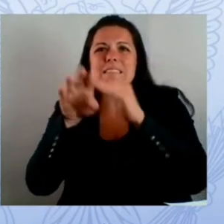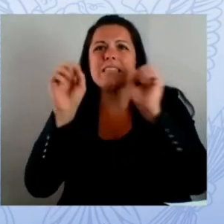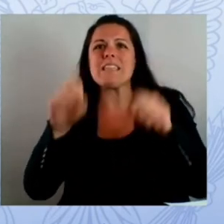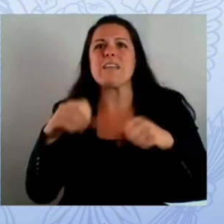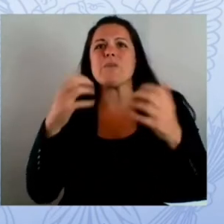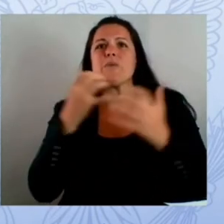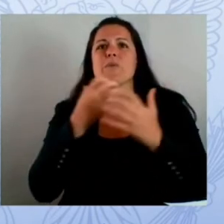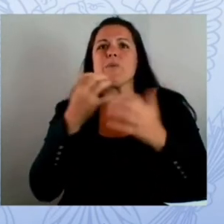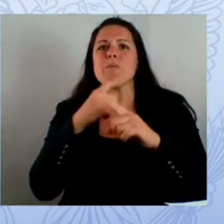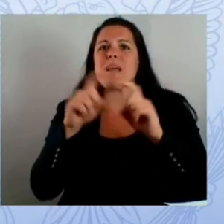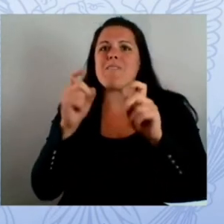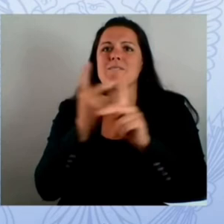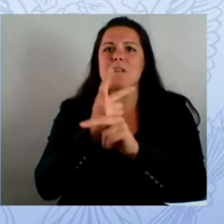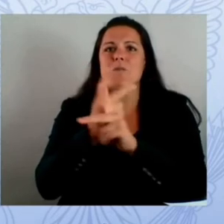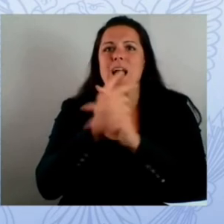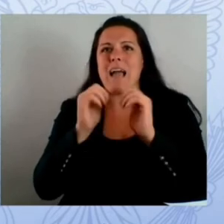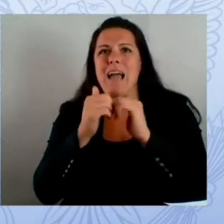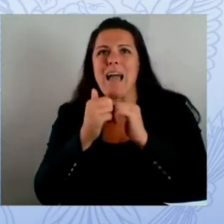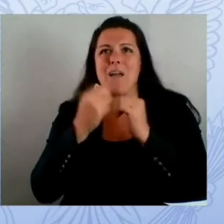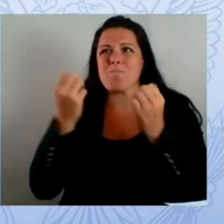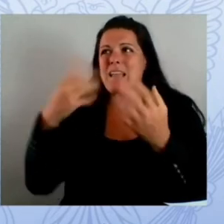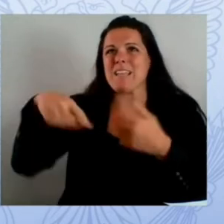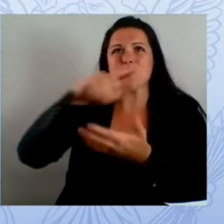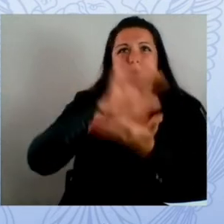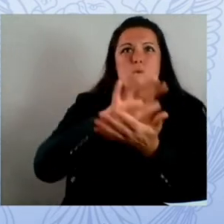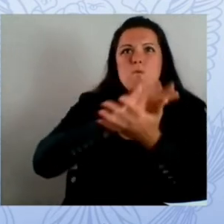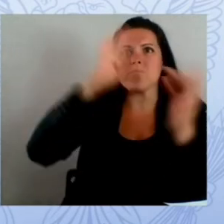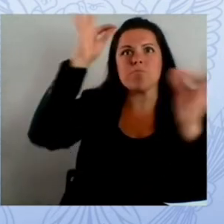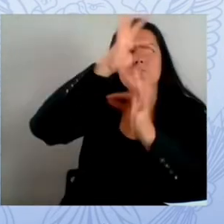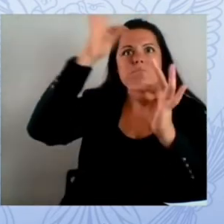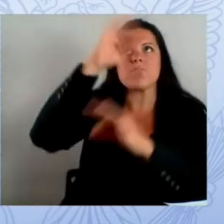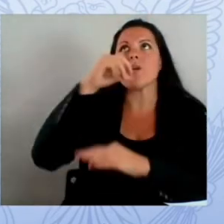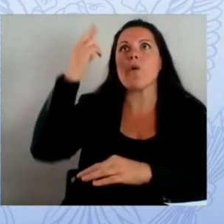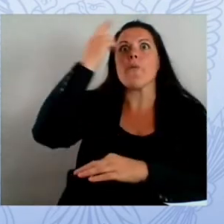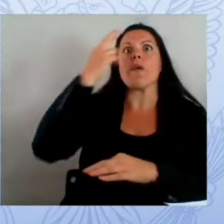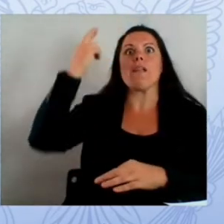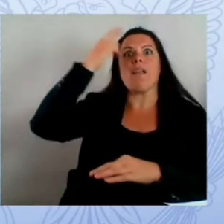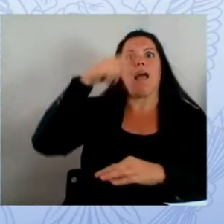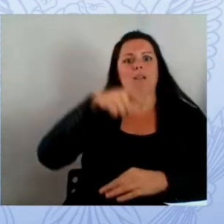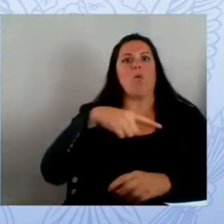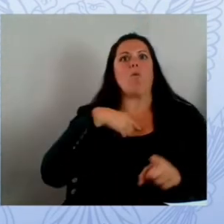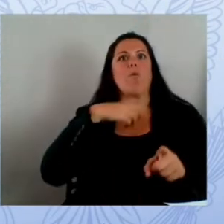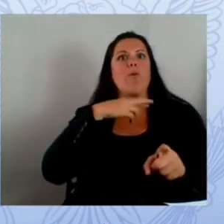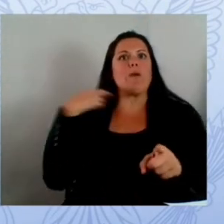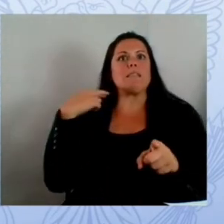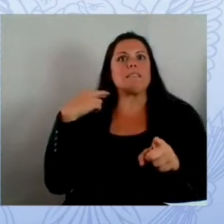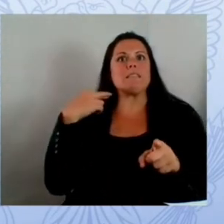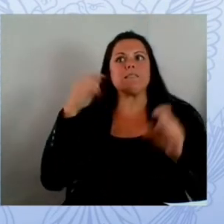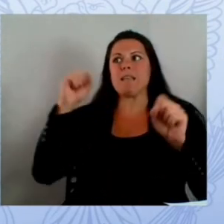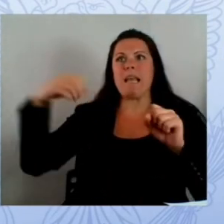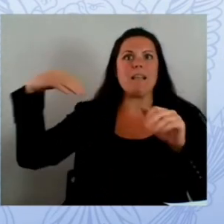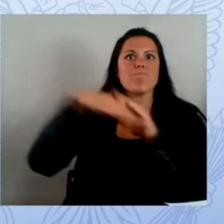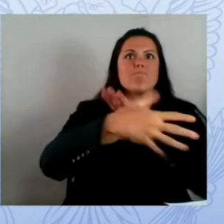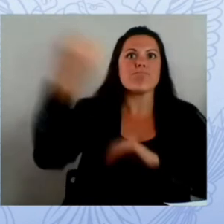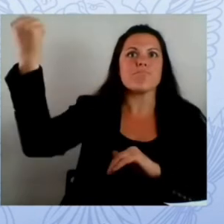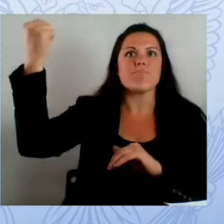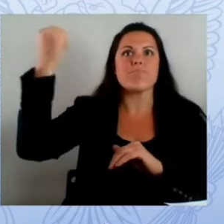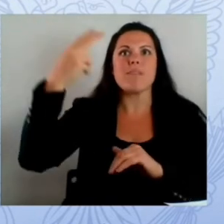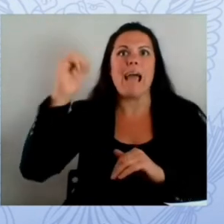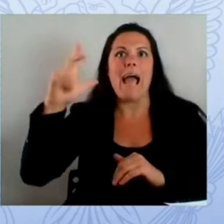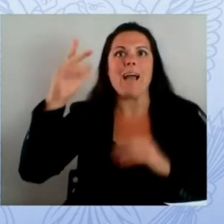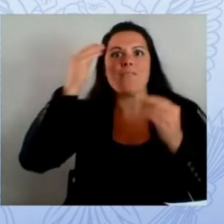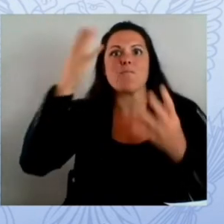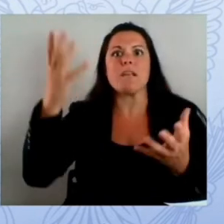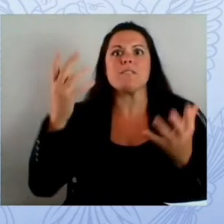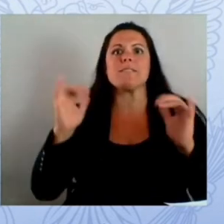of a ransomware demand to start it's important that our institutions adopt a strategy and a framework to evaluate and address cyber